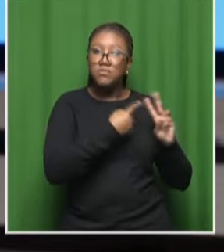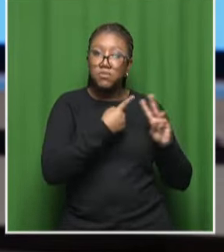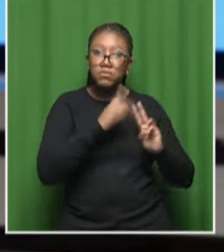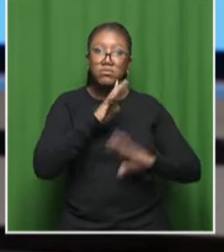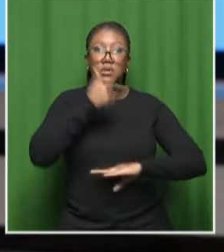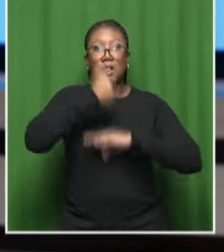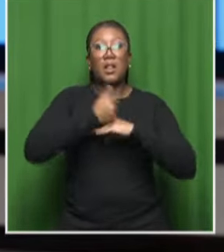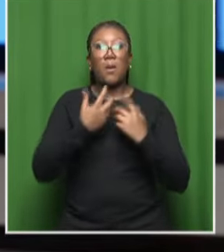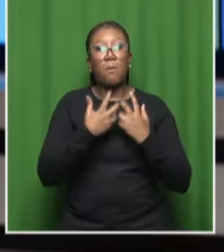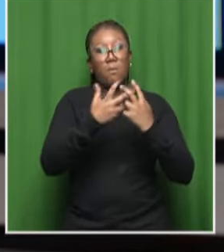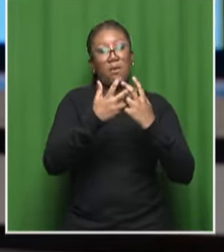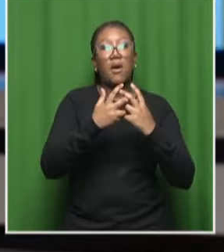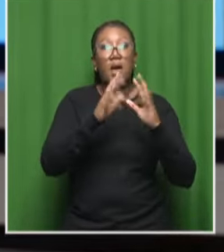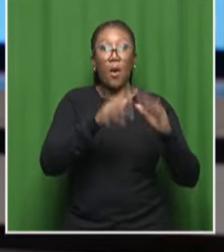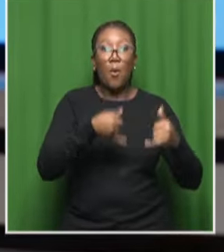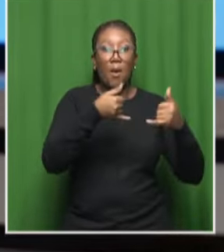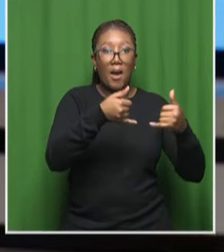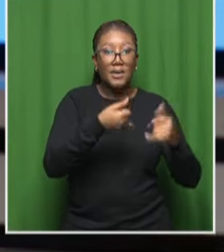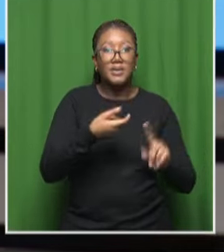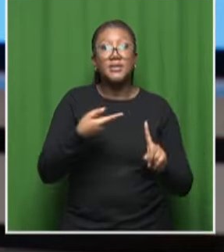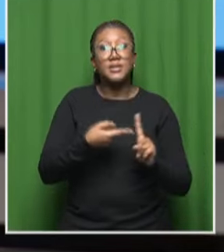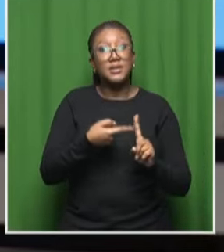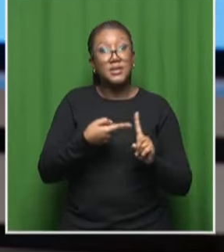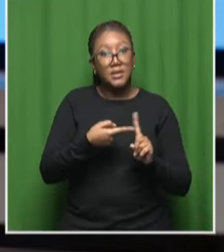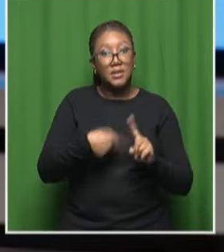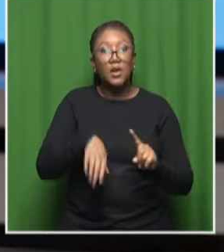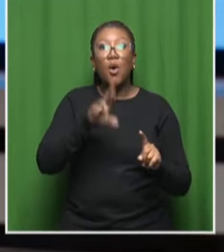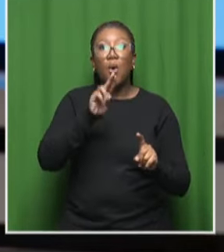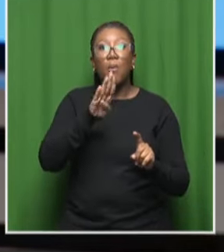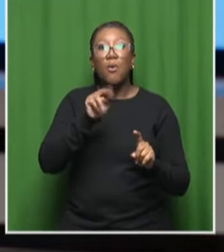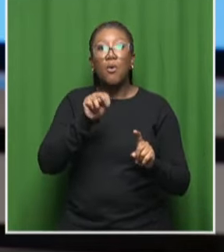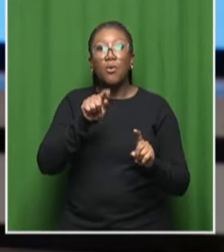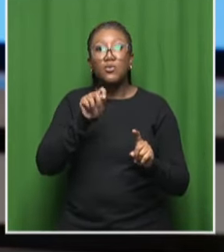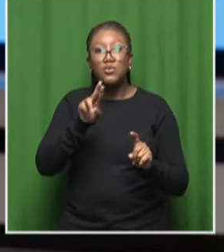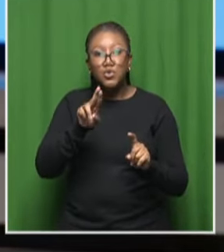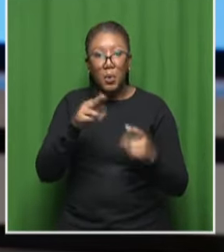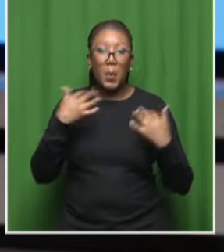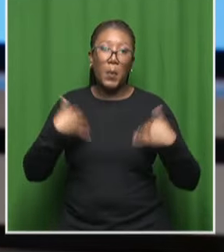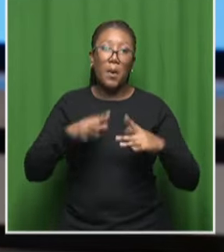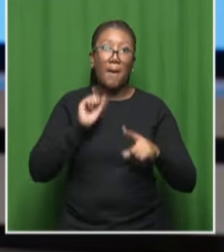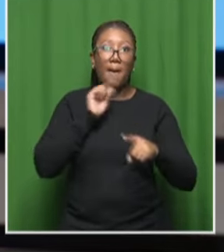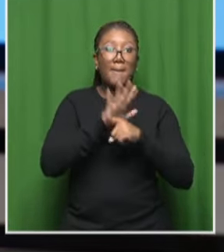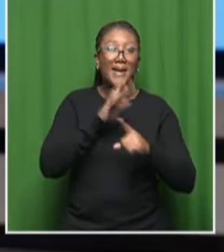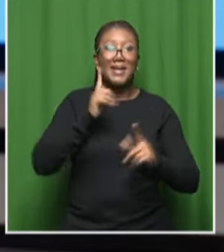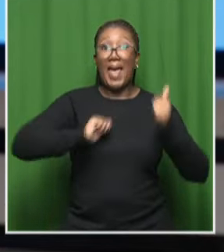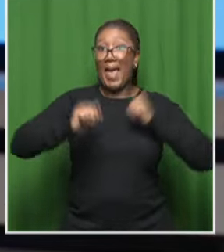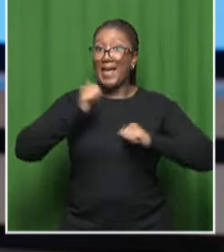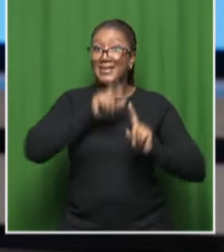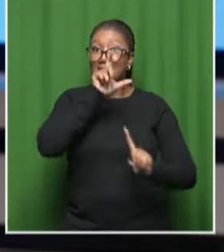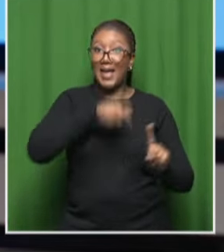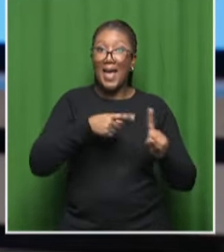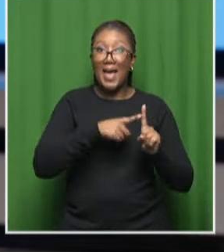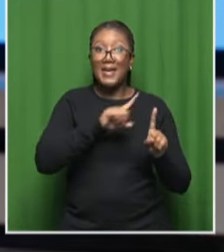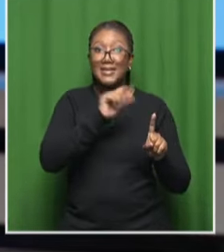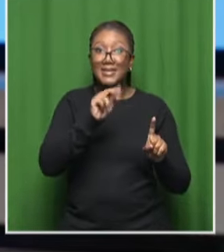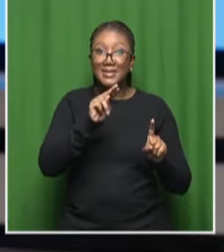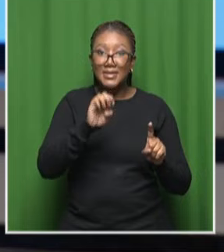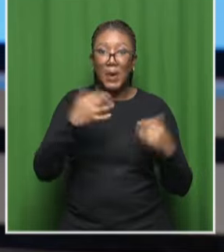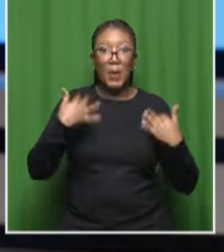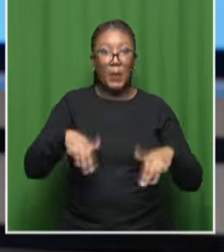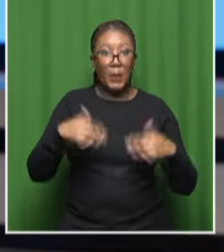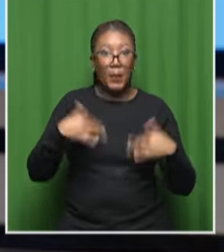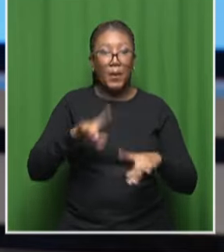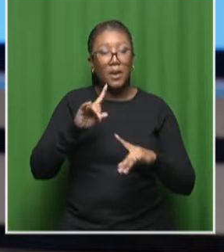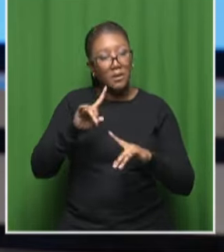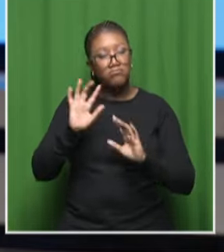african heroes awards amanda machaka and recipient of the ubuntu and iconic impact award actor and producer zayn mears now these awards celebrate